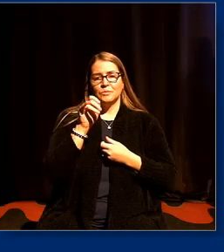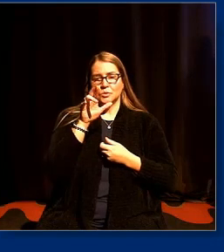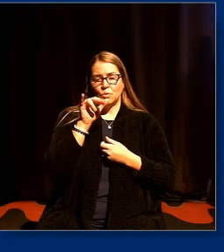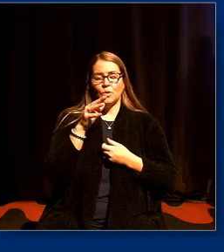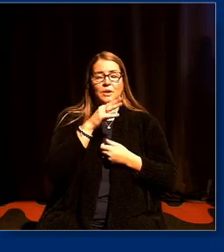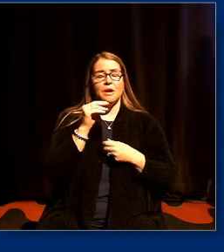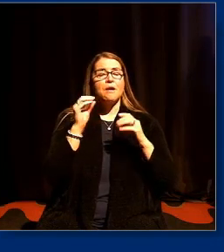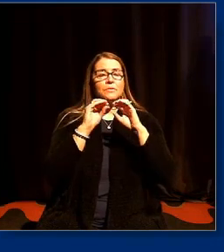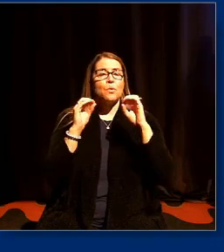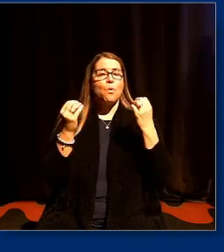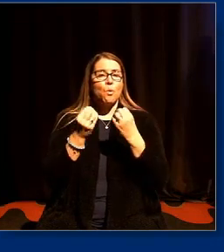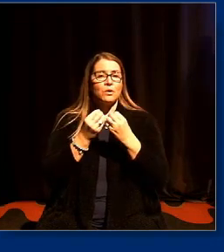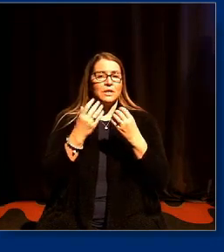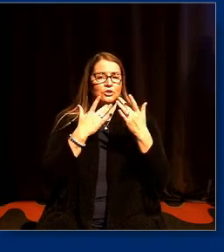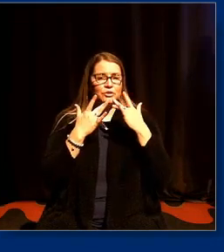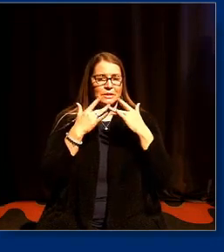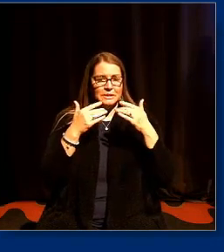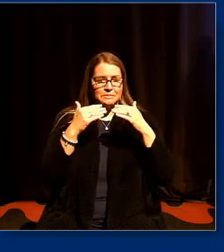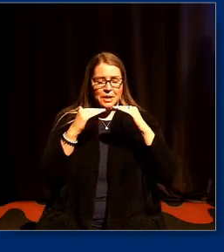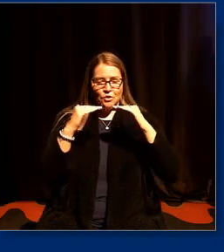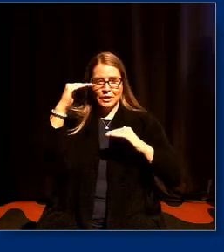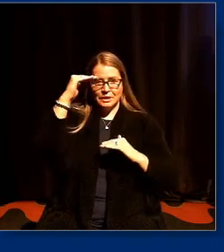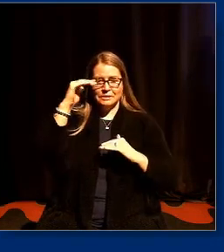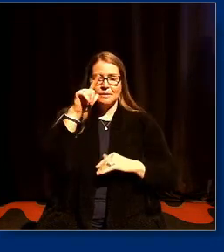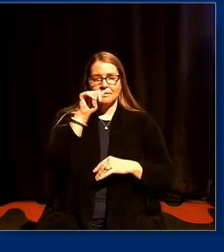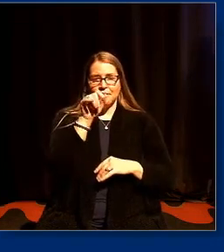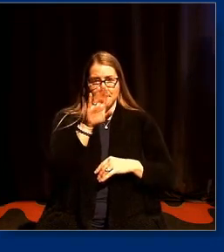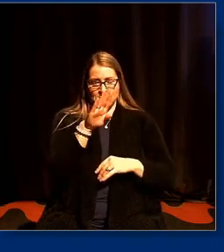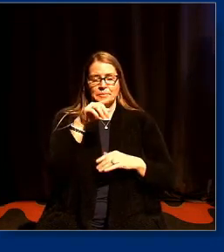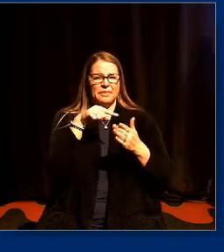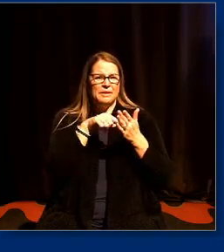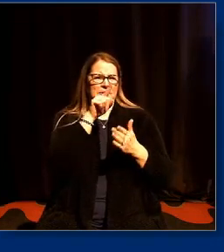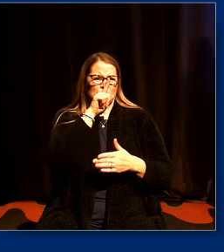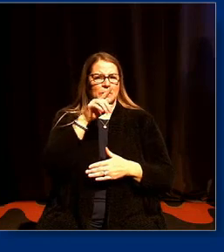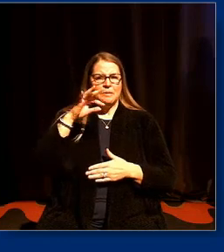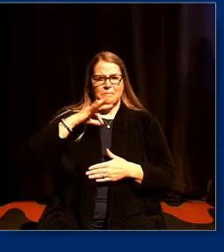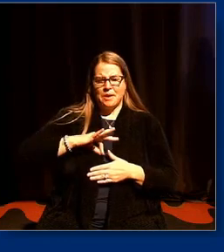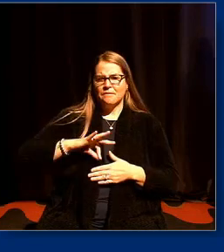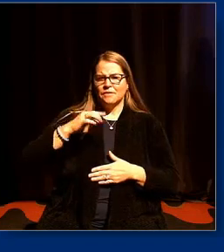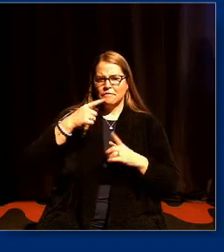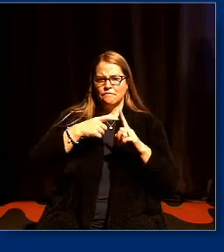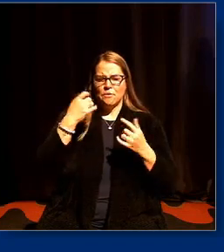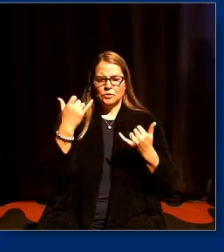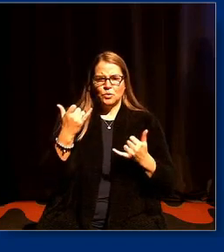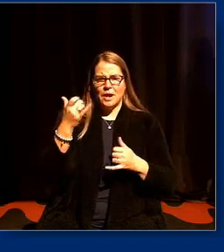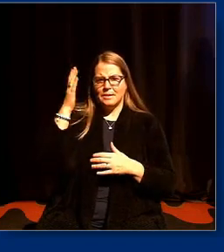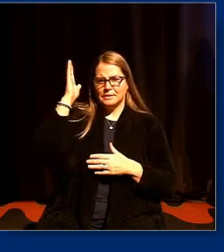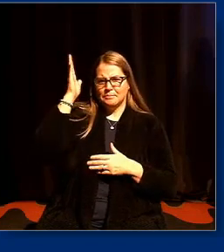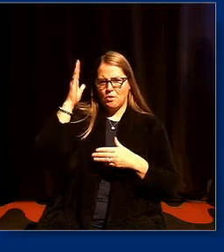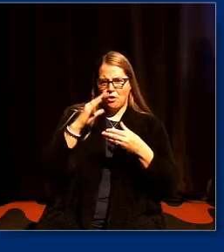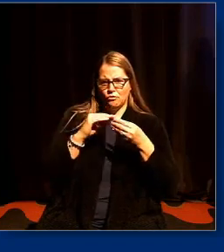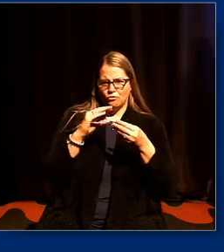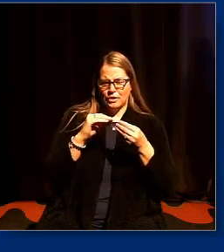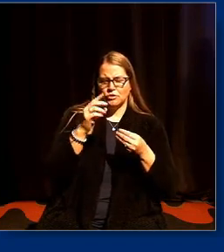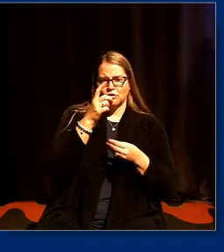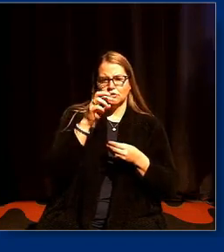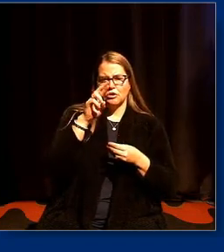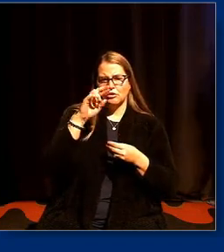organizational disparities lab each of which have benefited tremendously from today's conversation moderator Dr. Jorlando Jackson